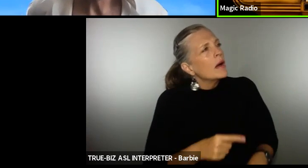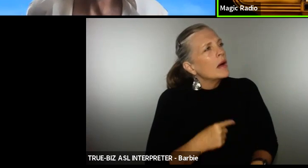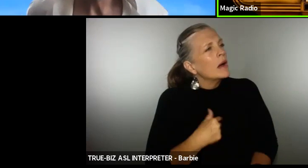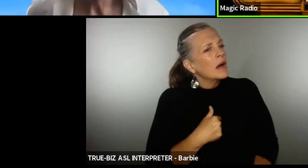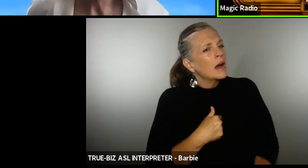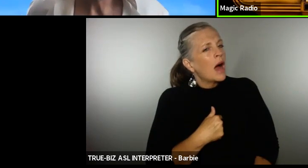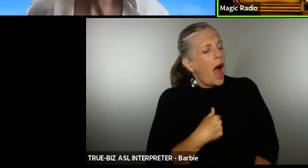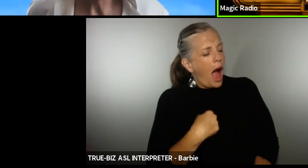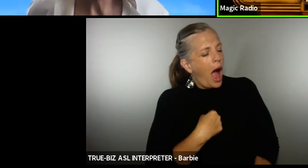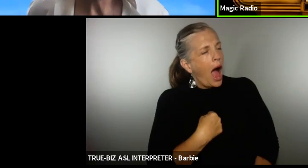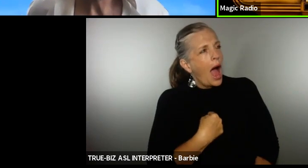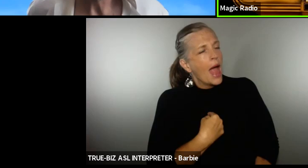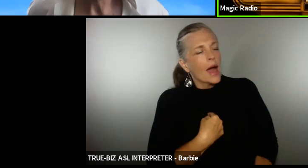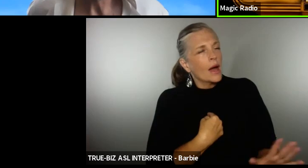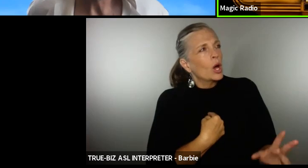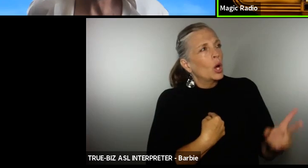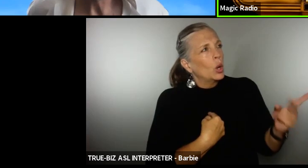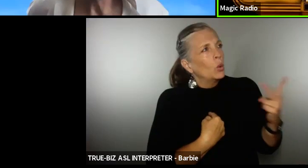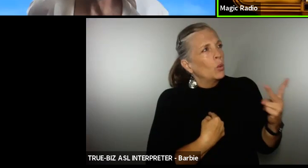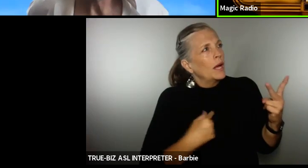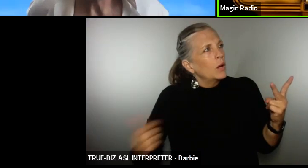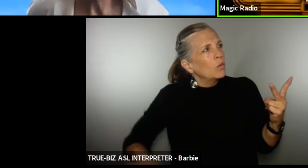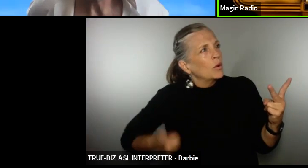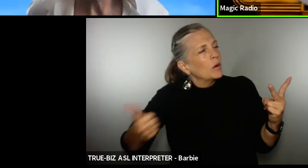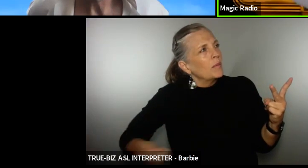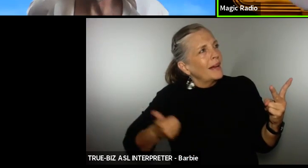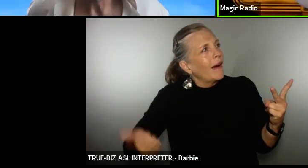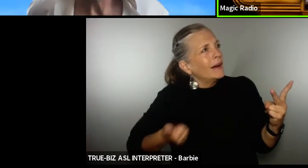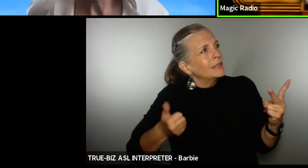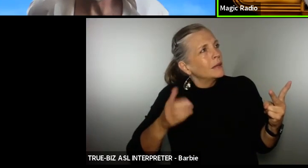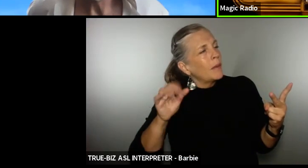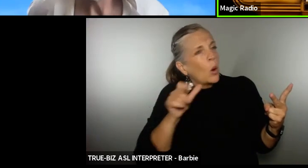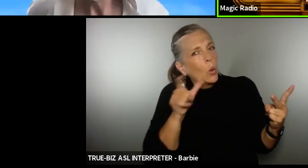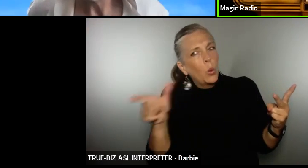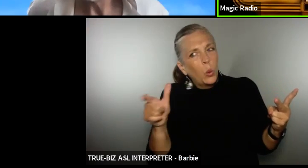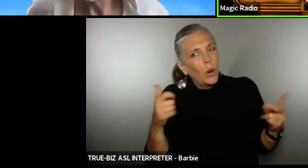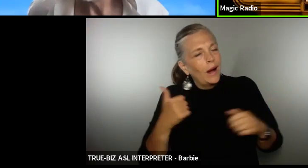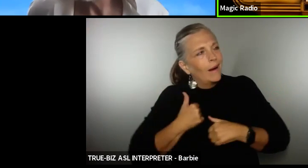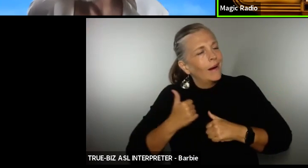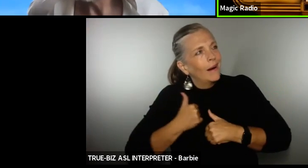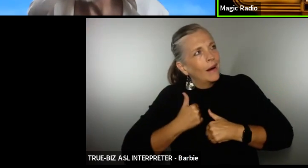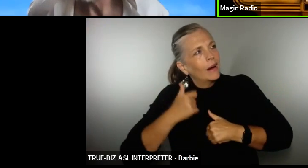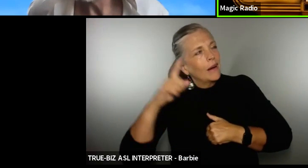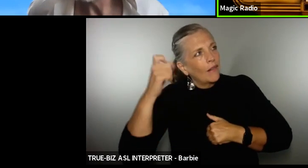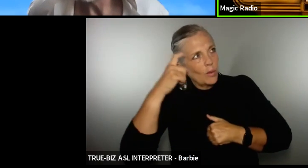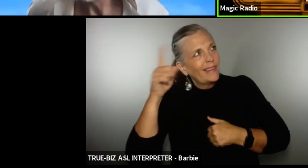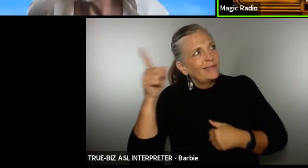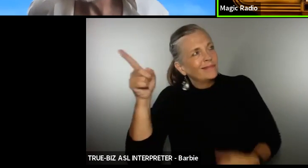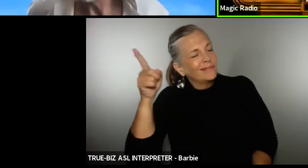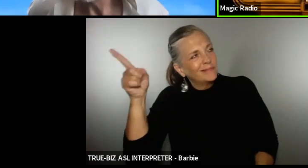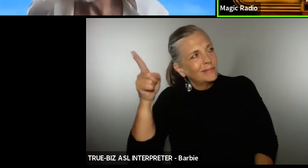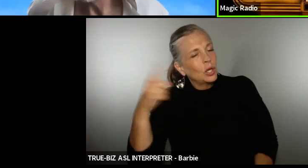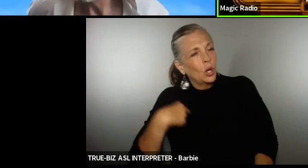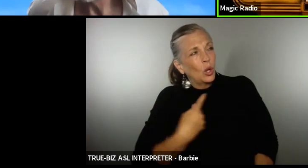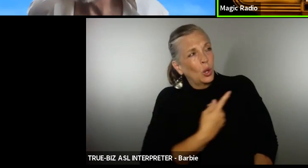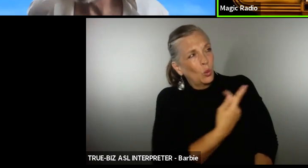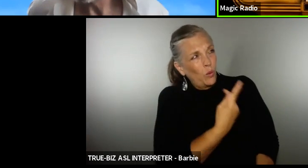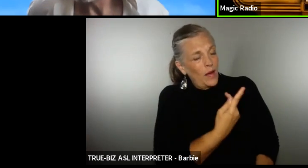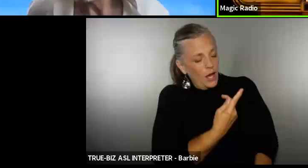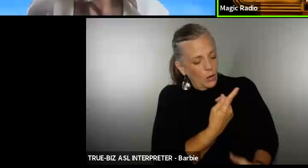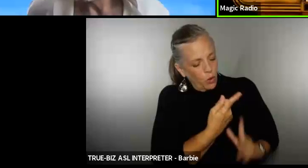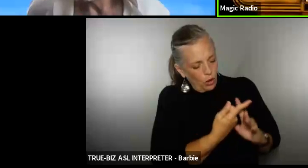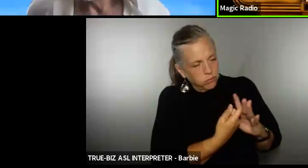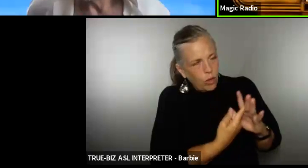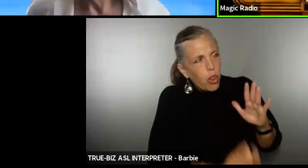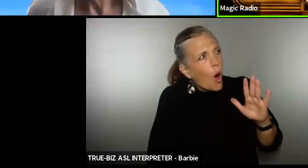were being hunted by government troops we were lost cold we were